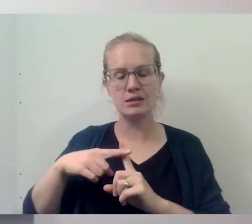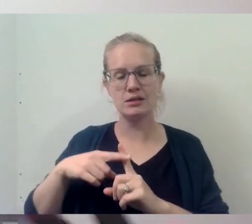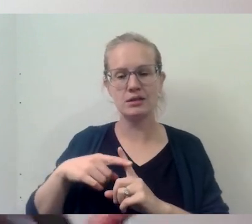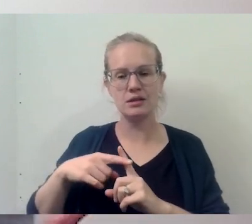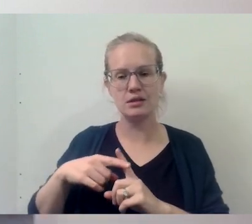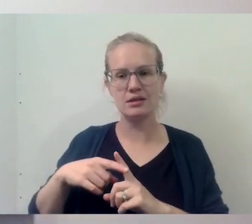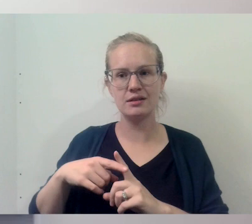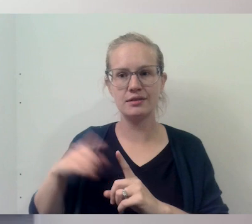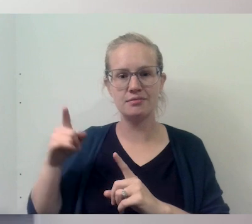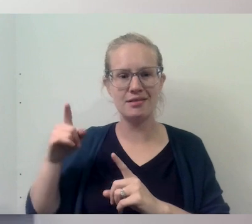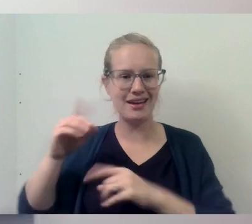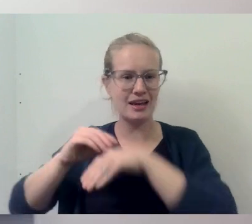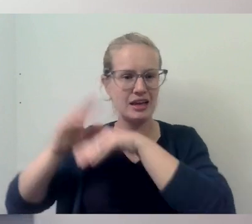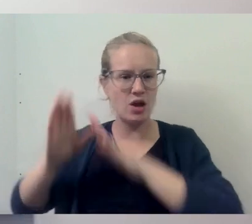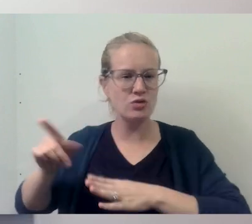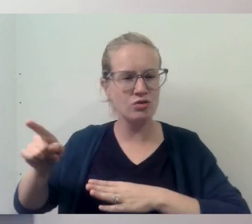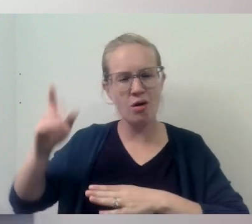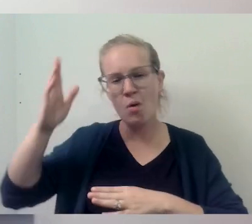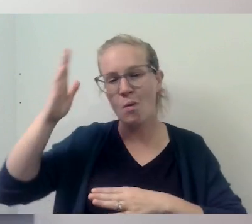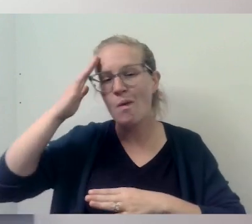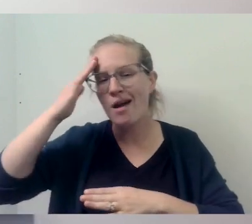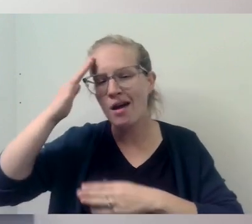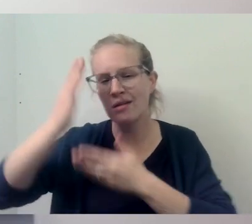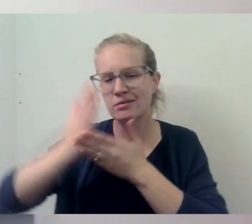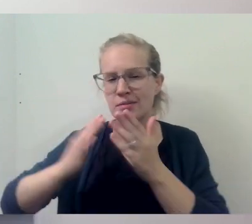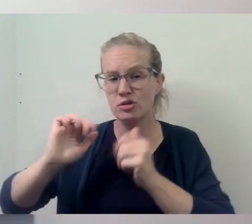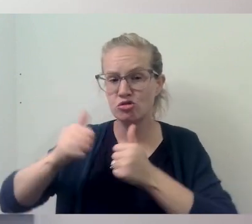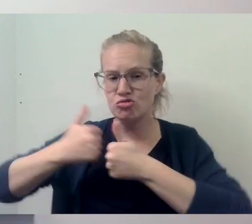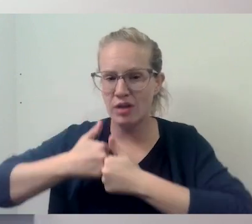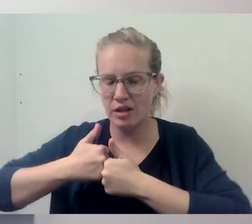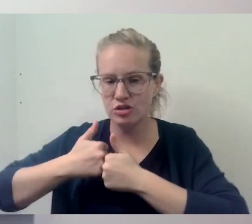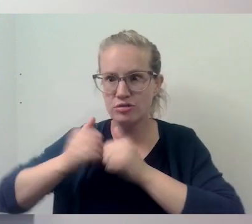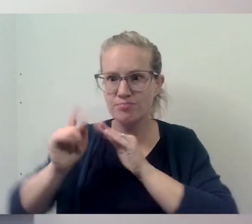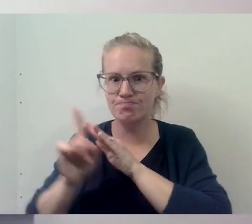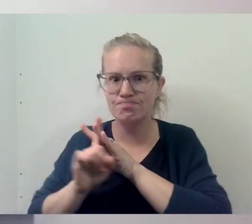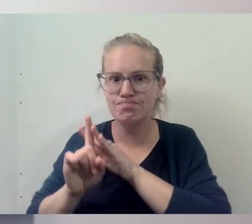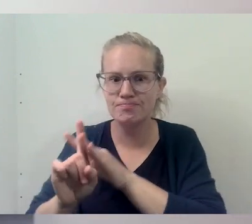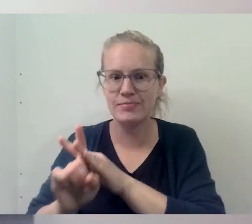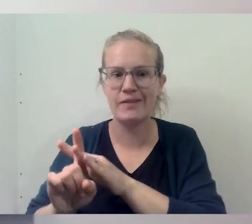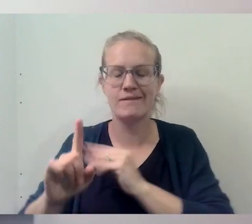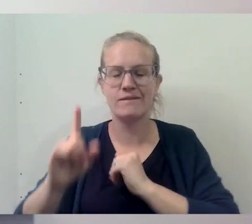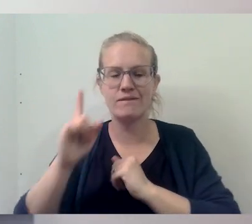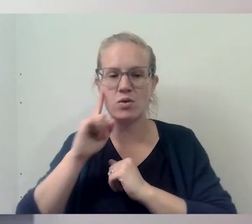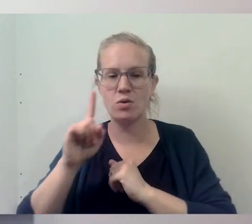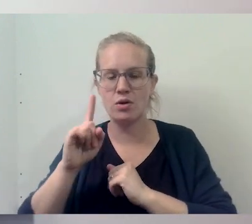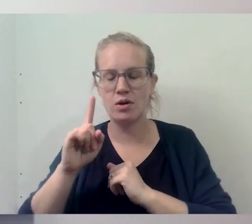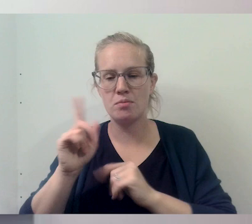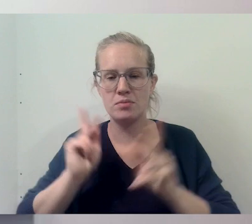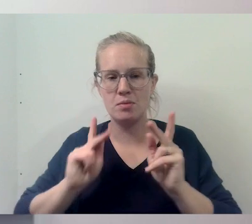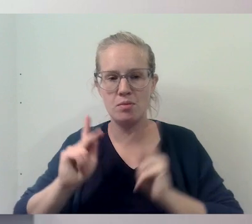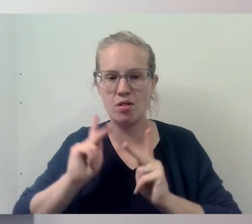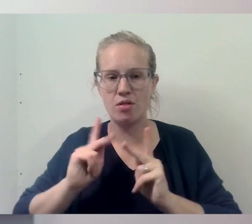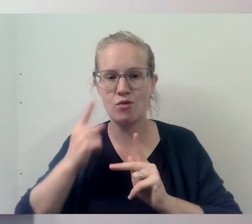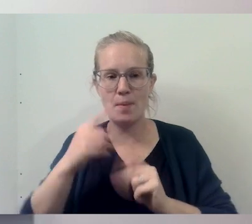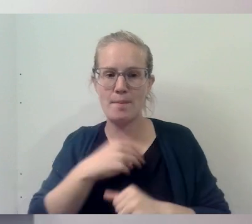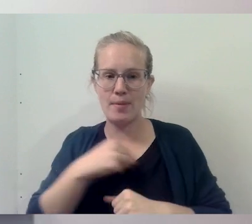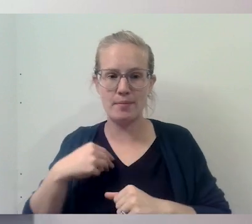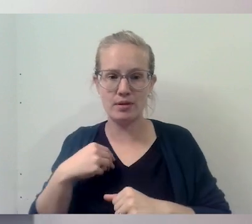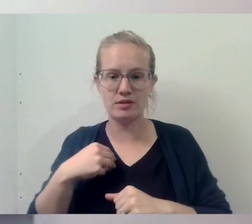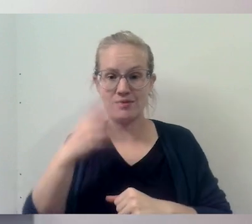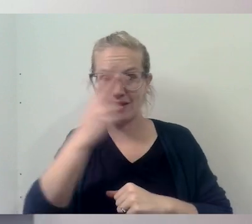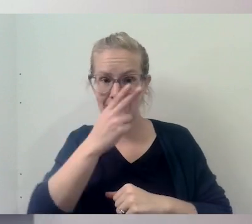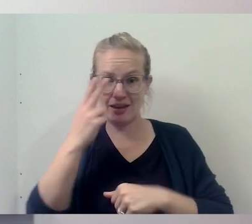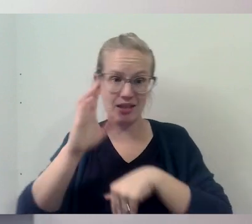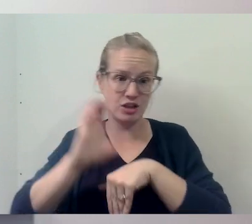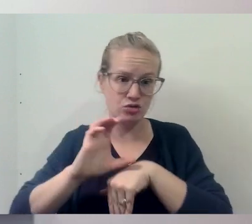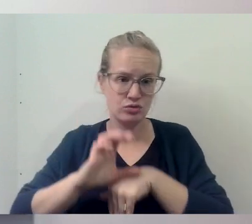some of the challenges that may come up, you know, for, uh, for, people, for members of the Catholic